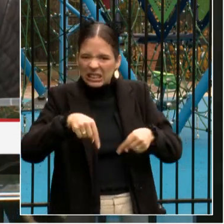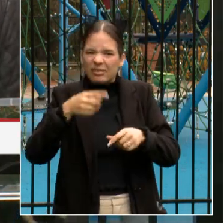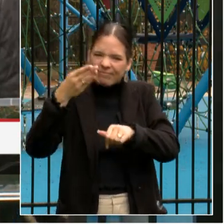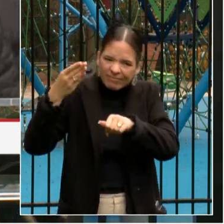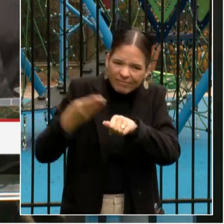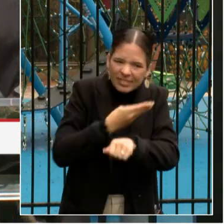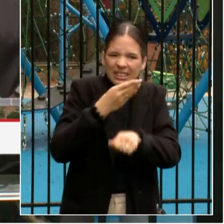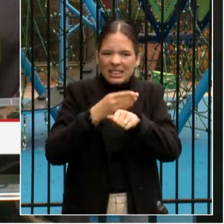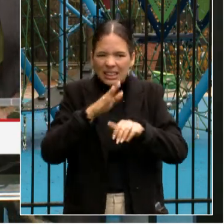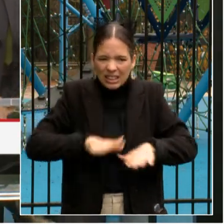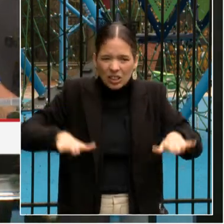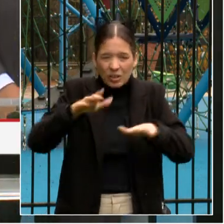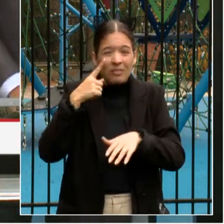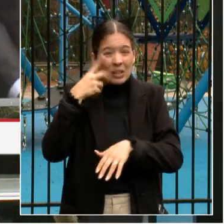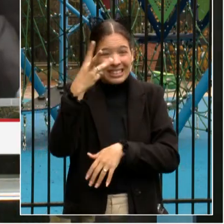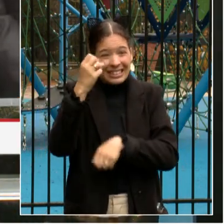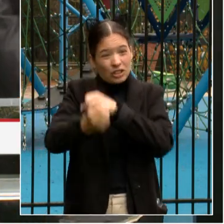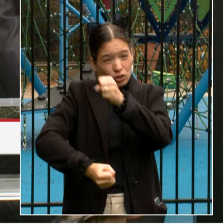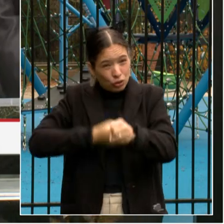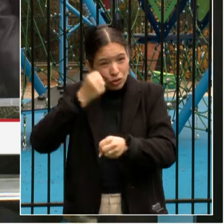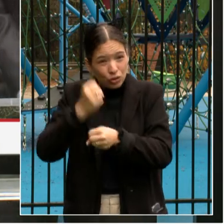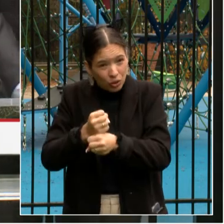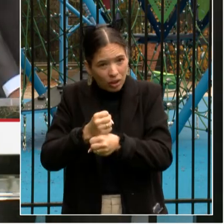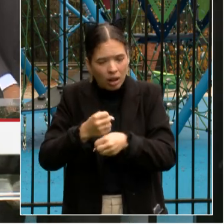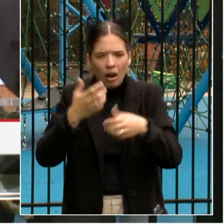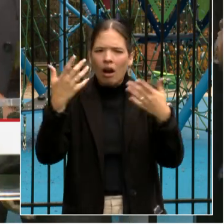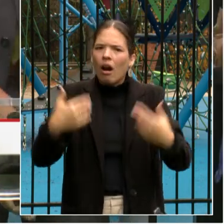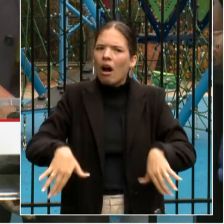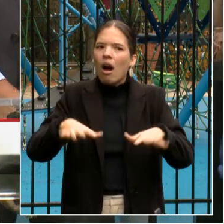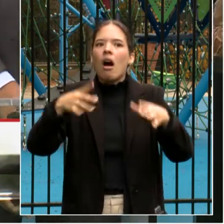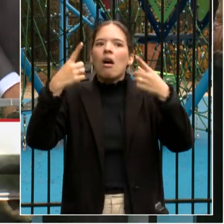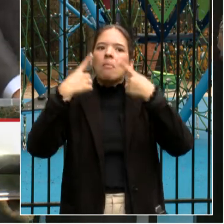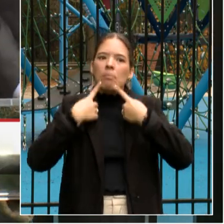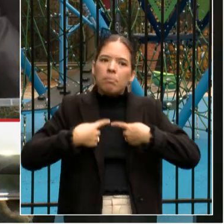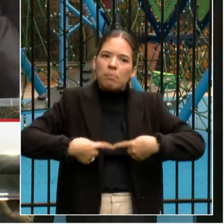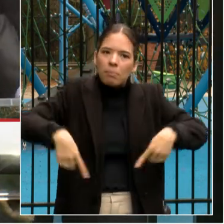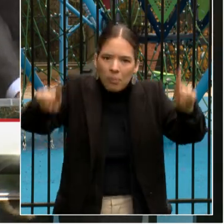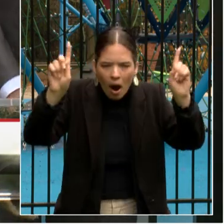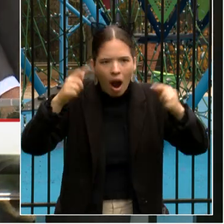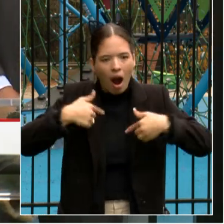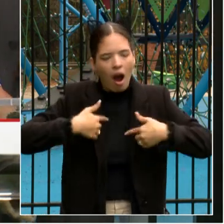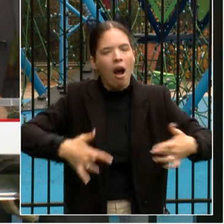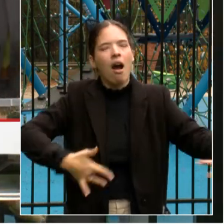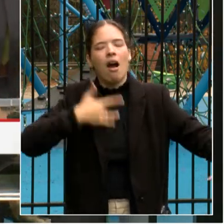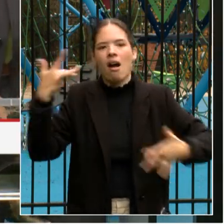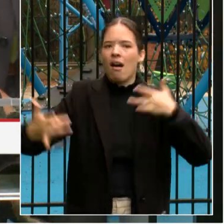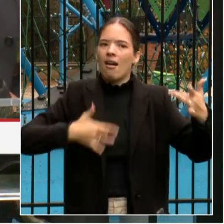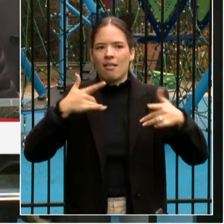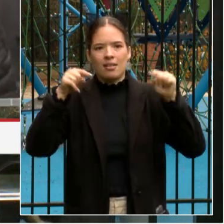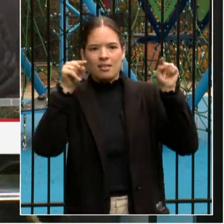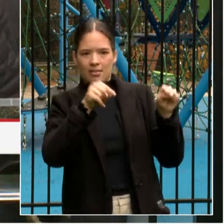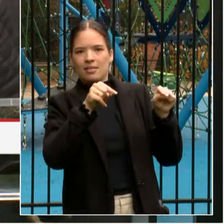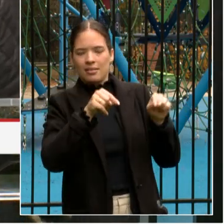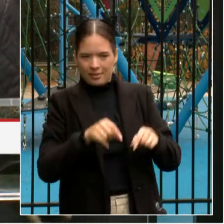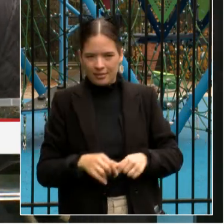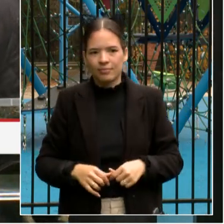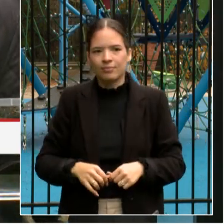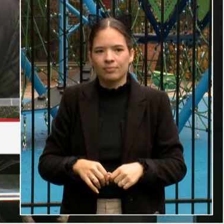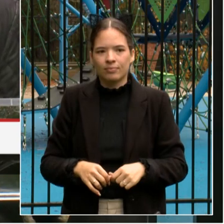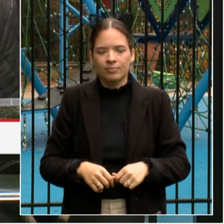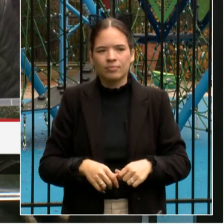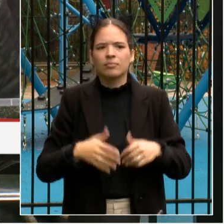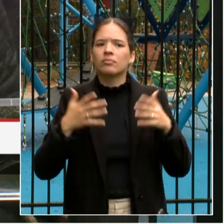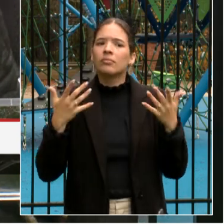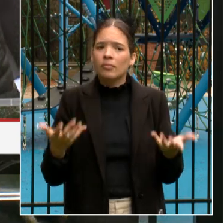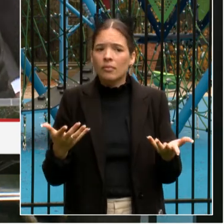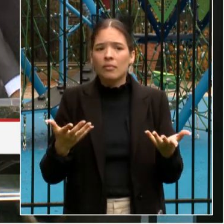Now, yes, and here we are. I'm just so excited. Now, it would happen that when I would come, there would be